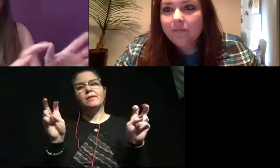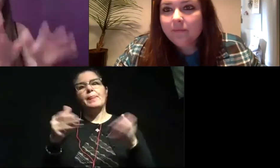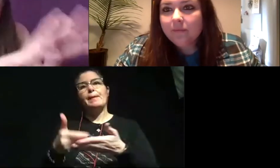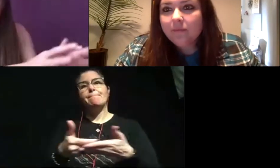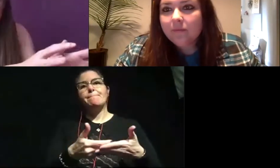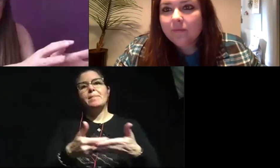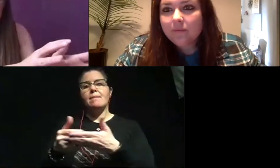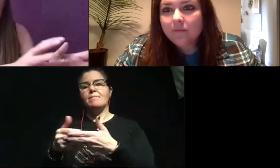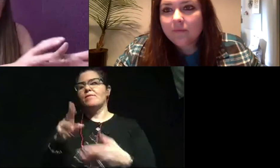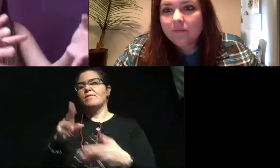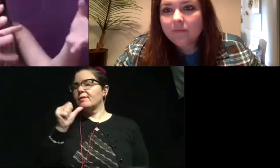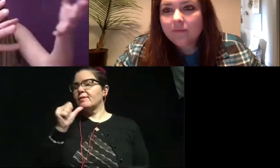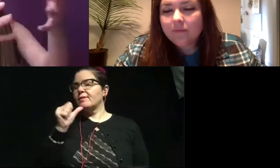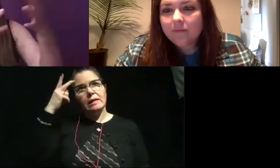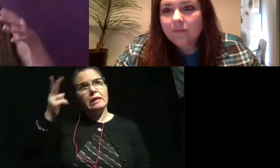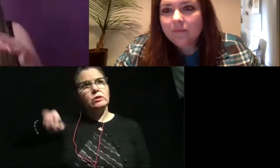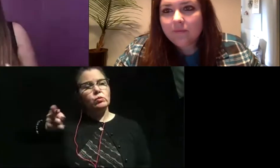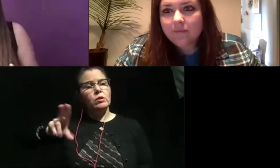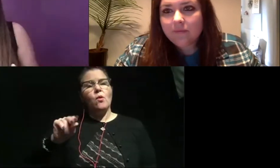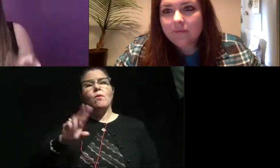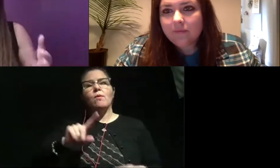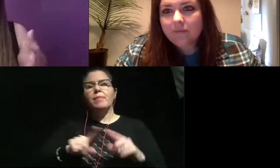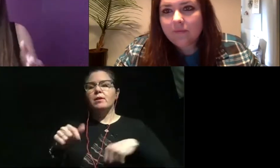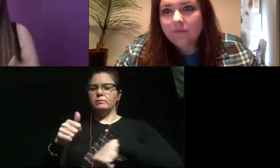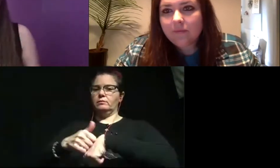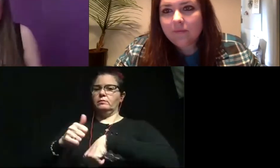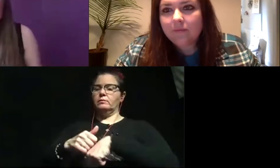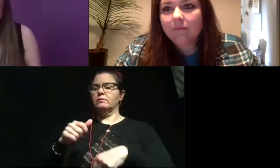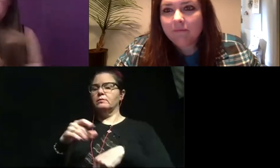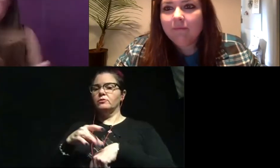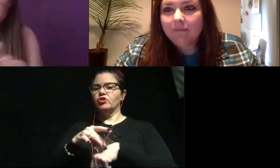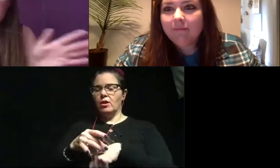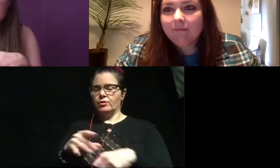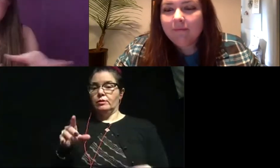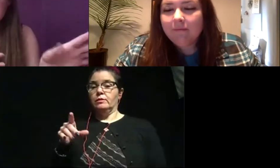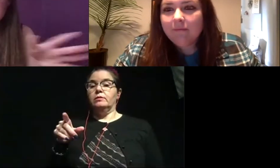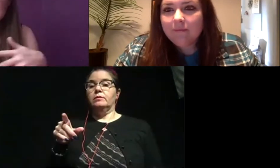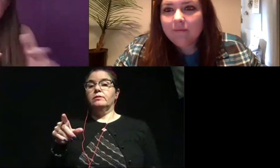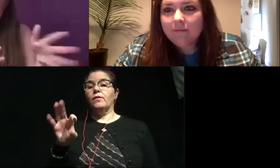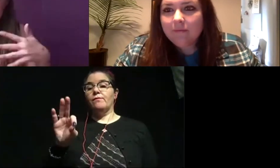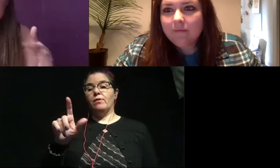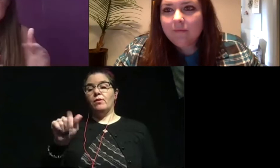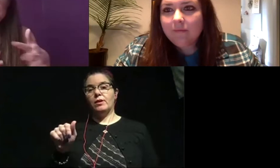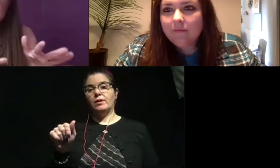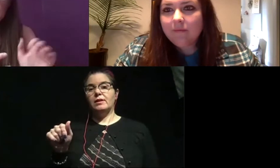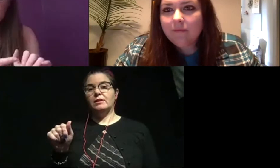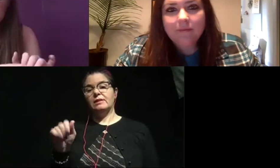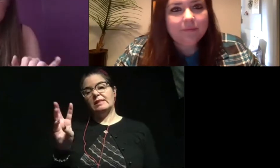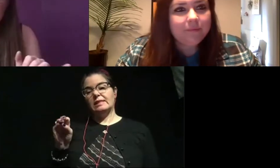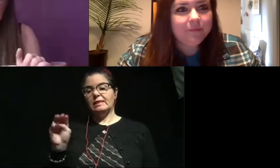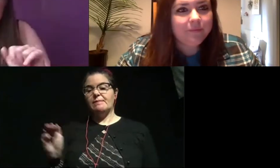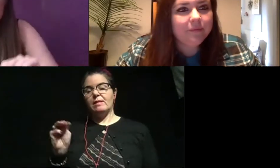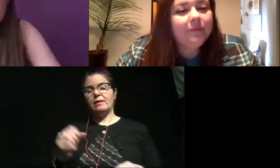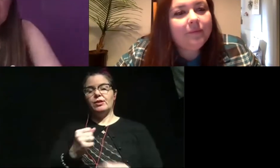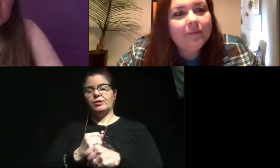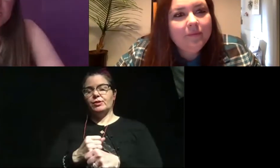politically or historically, but geologically, we're the baby. Okay. So Florida is like 60 million years old at the